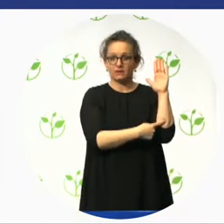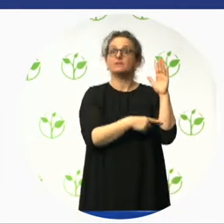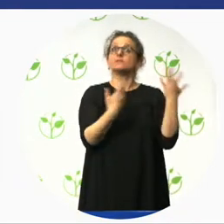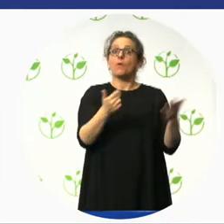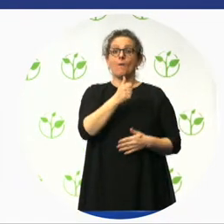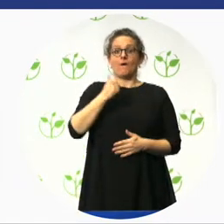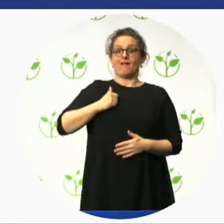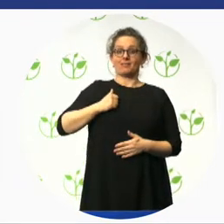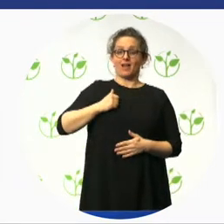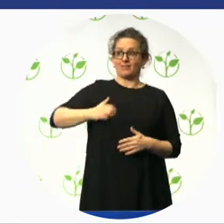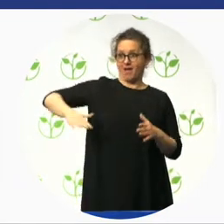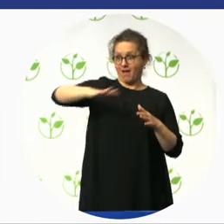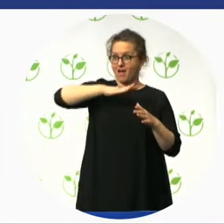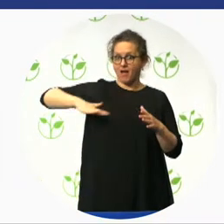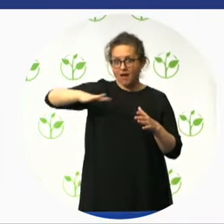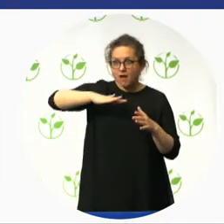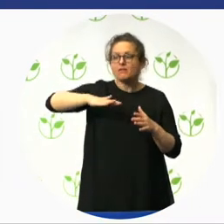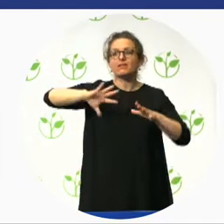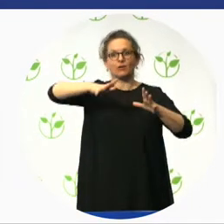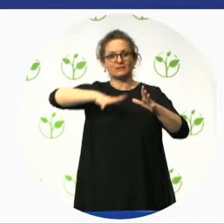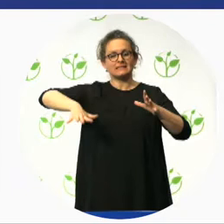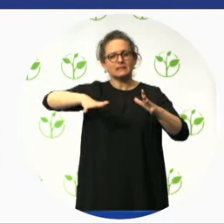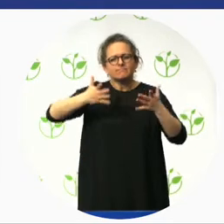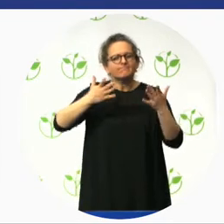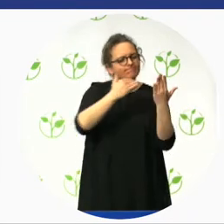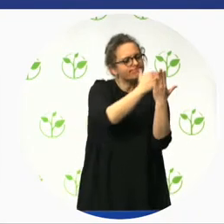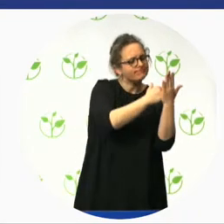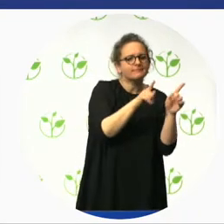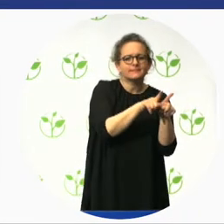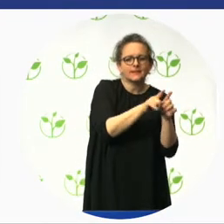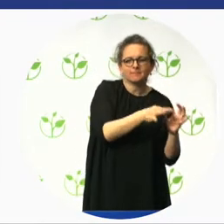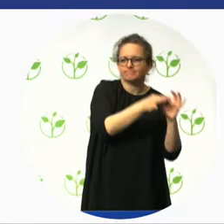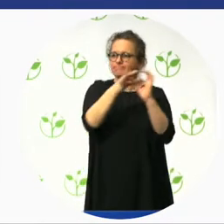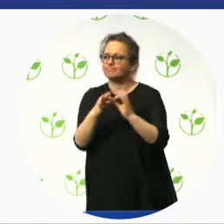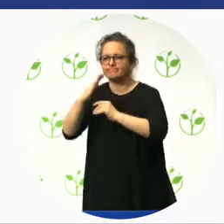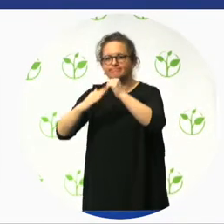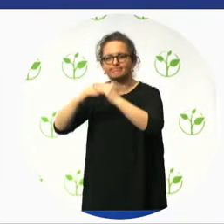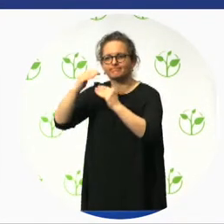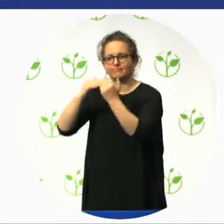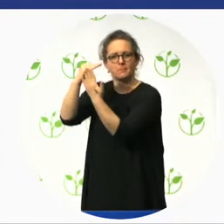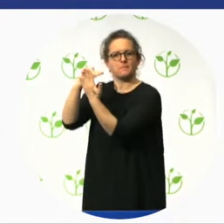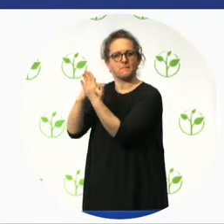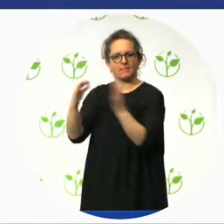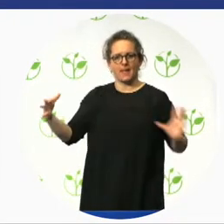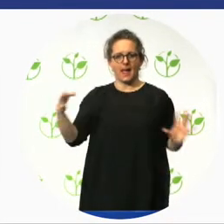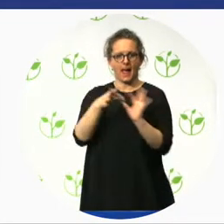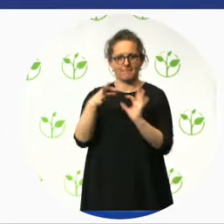The completion of the survey really determines what the certification levels are. There's two.